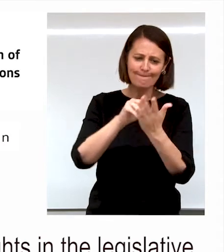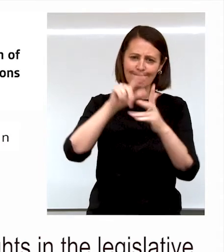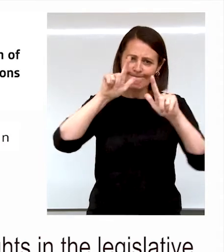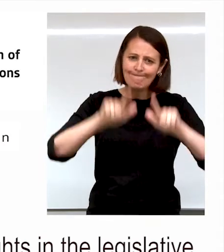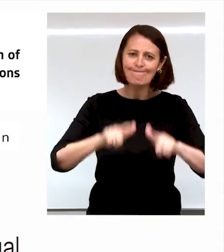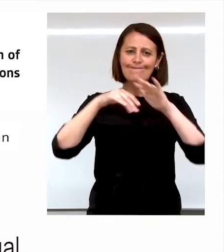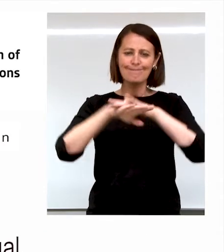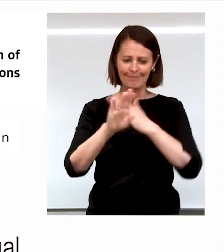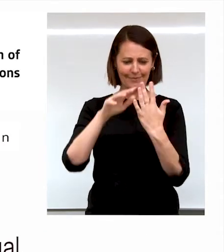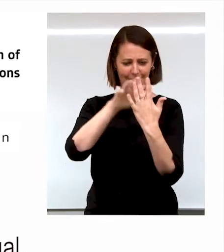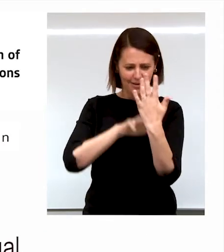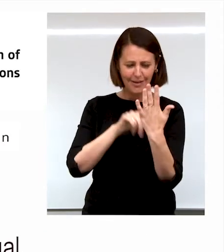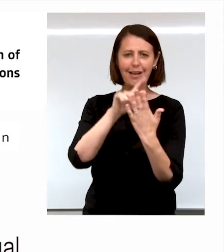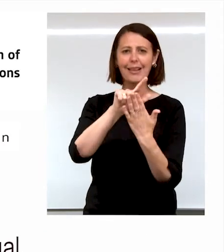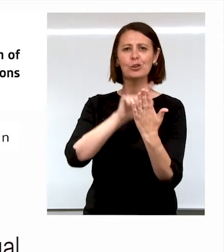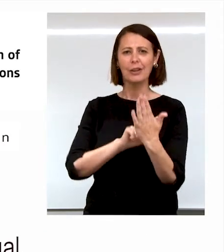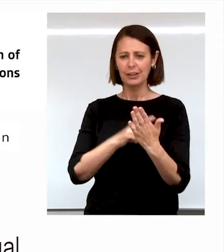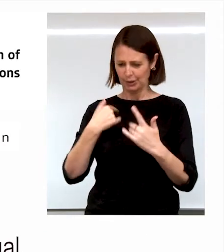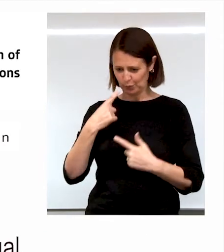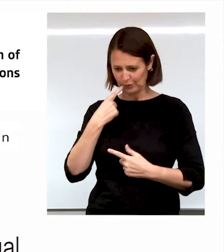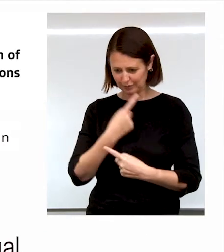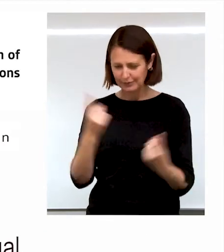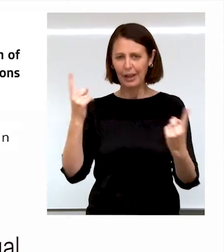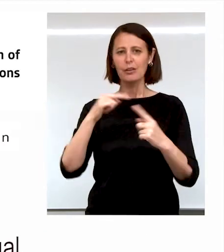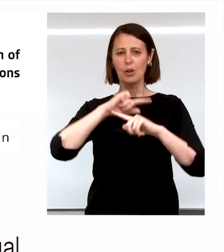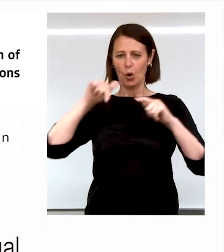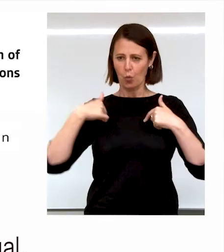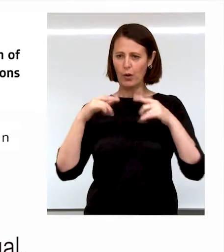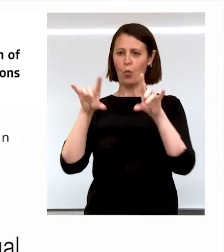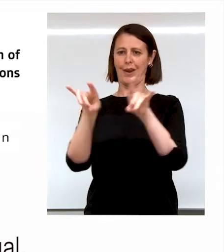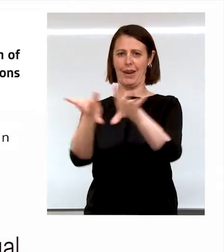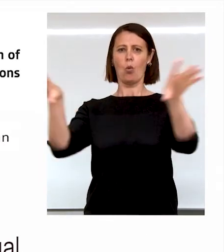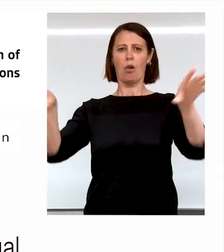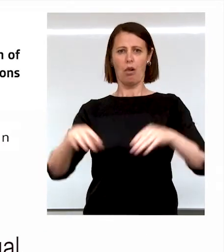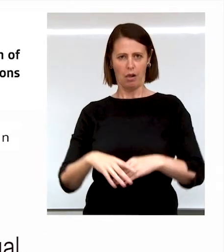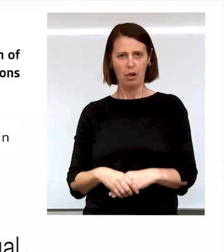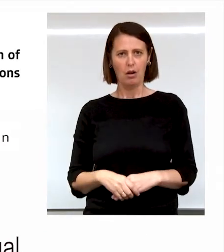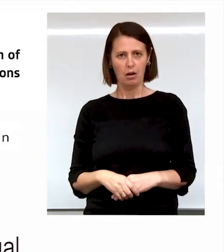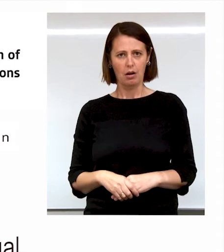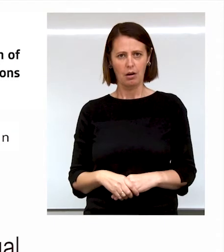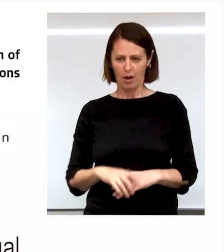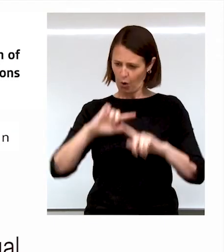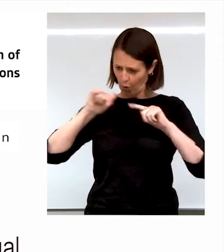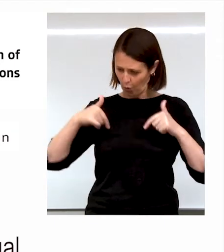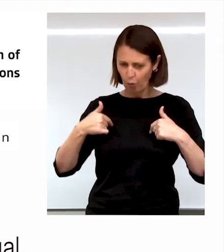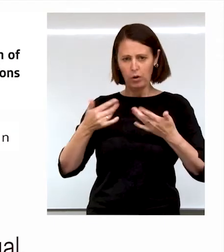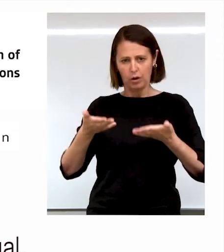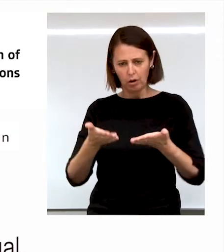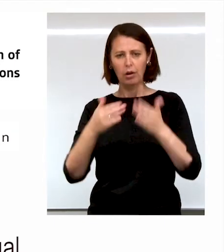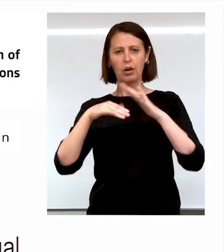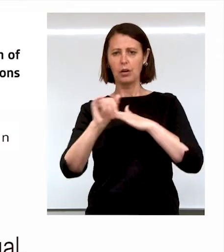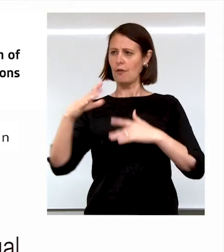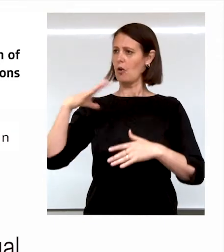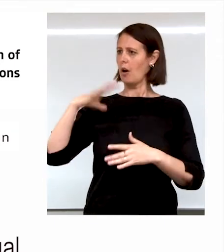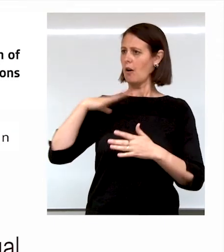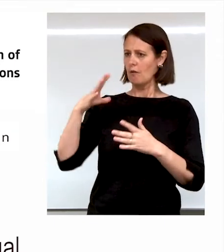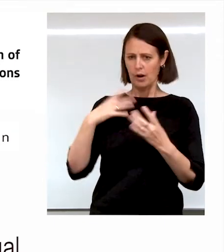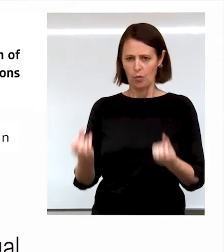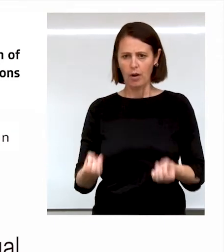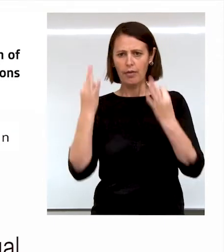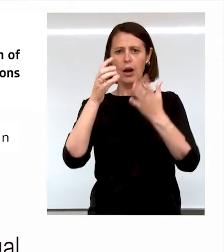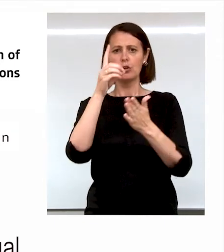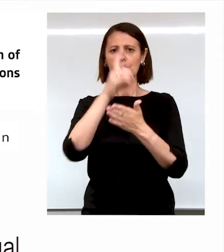legislation and it was proclaimed that we were equal and that we deserve to live free of